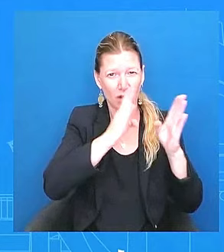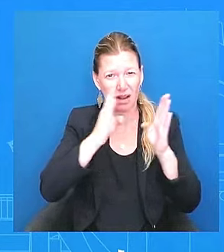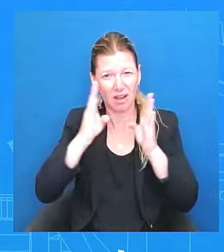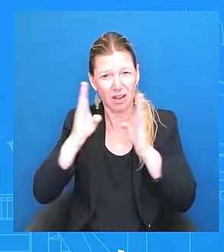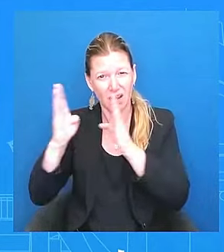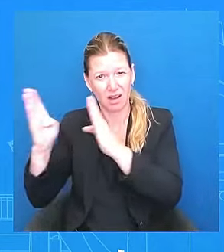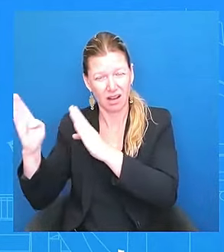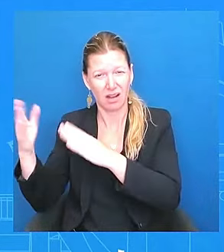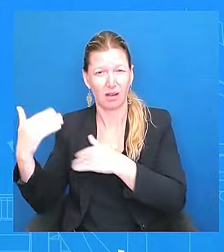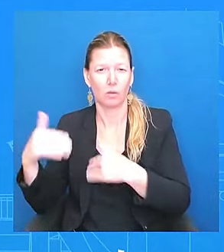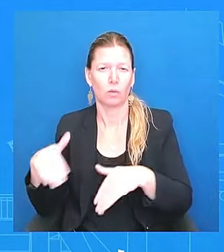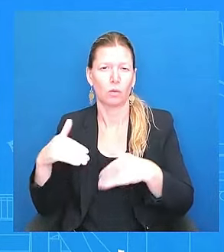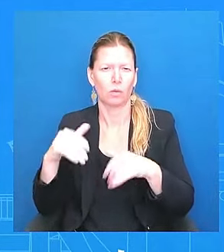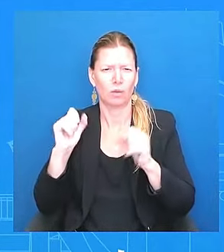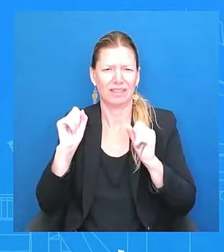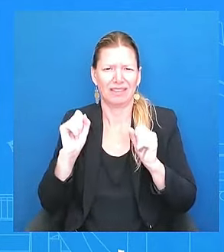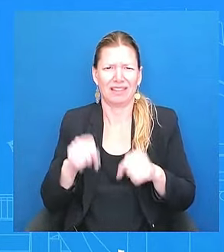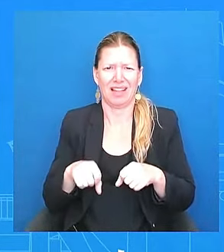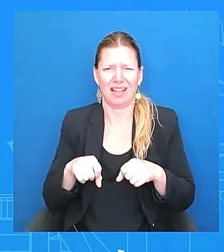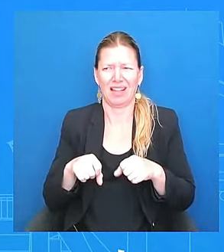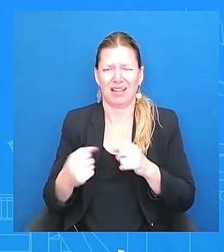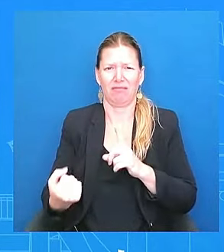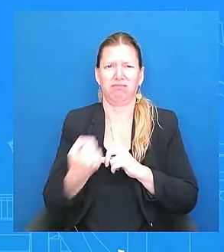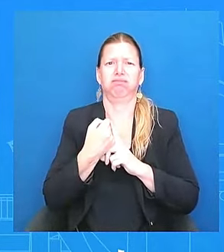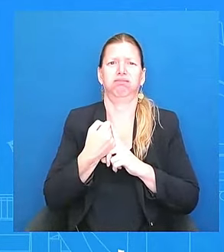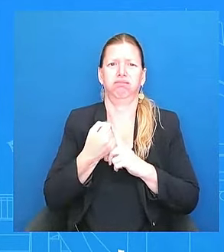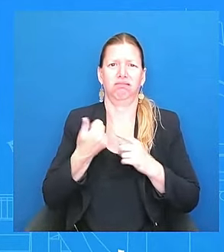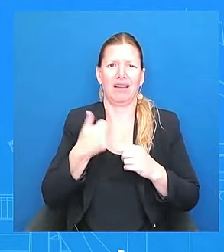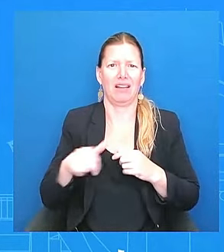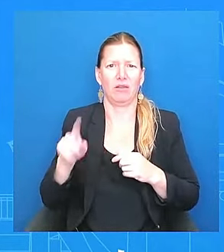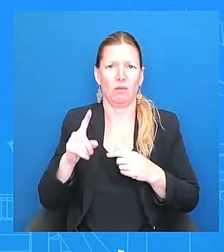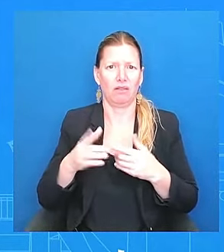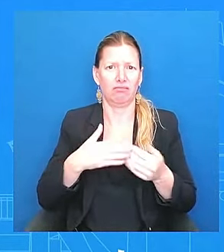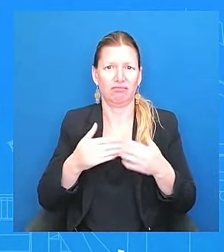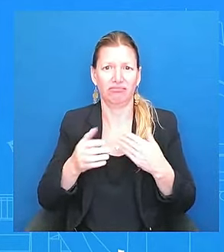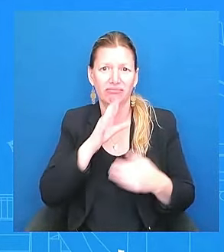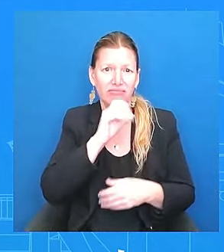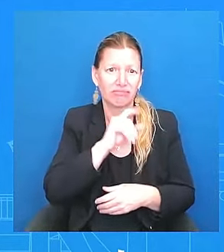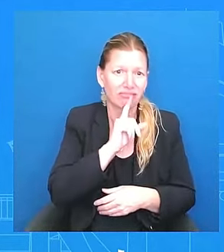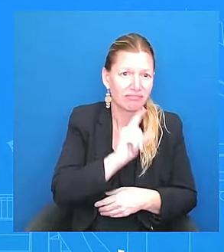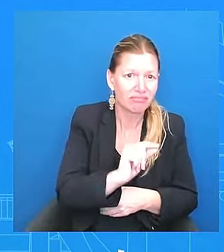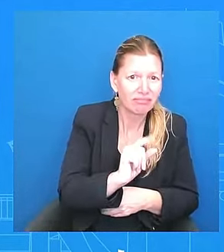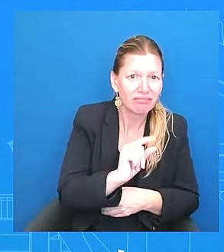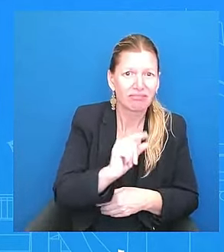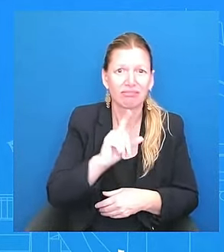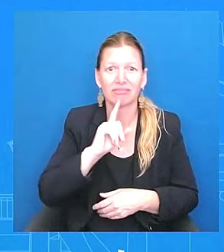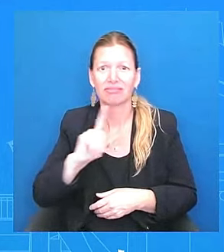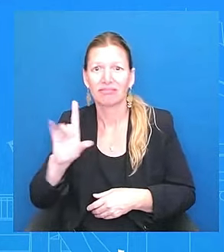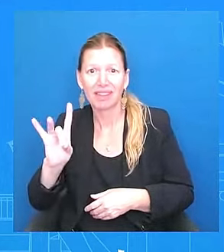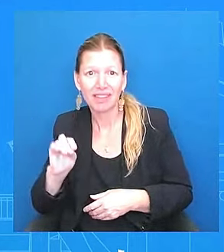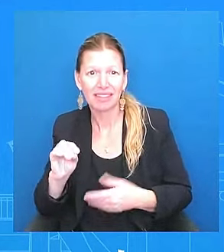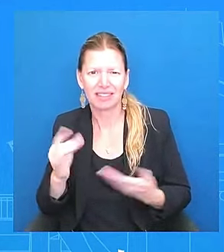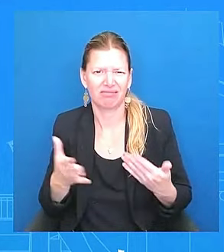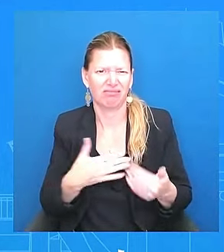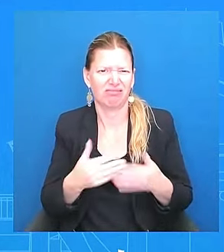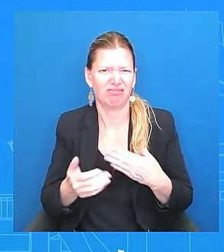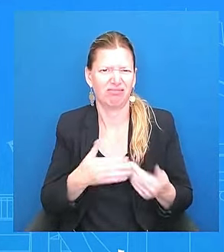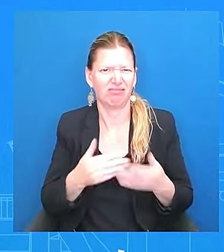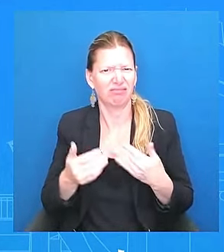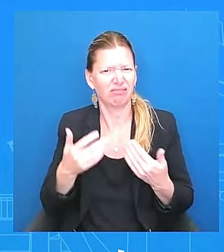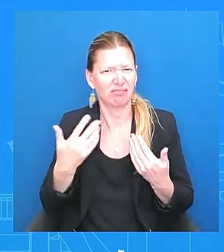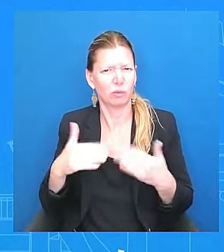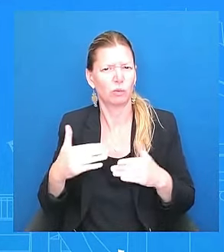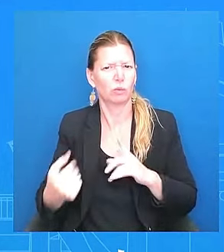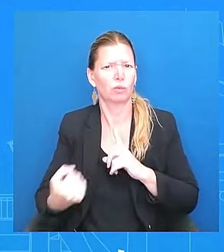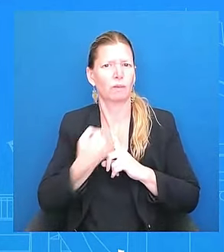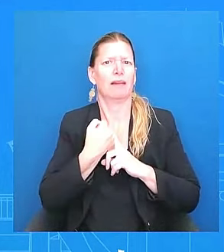80, that could have a toll, uh, on you. And so I think that's what he was alluding to, speaking to, um, I don't want to go beyond that because